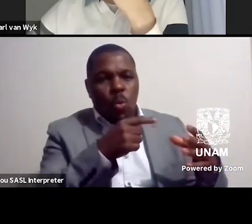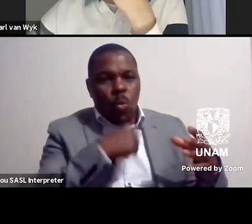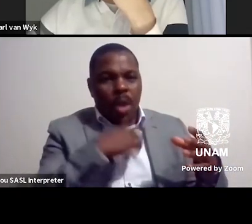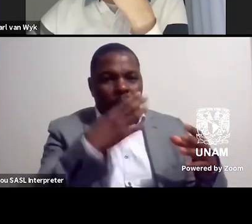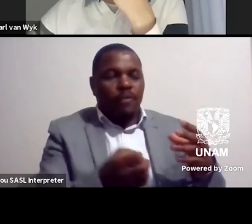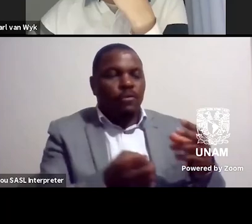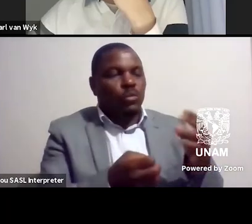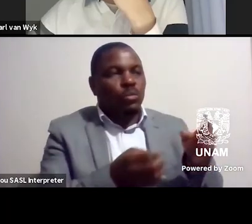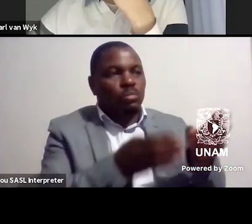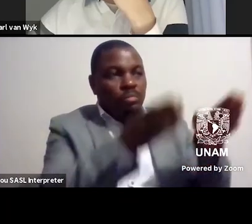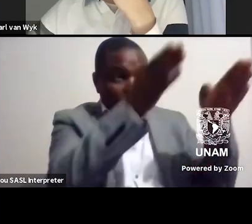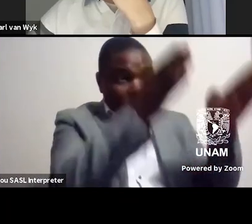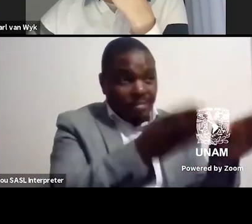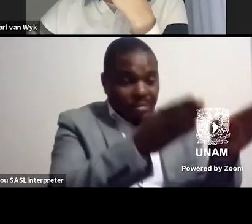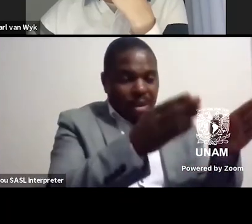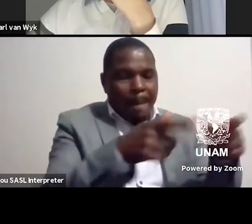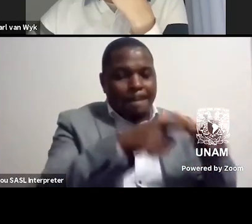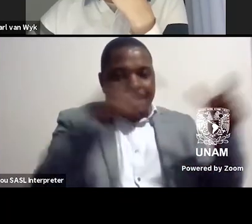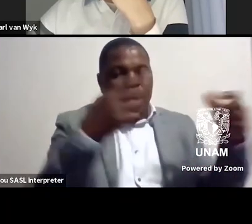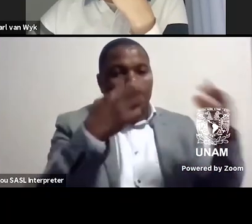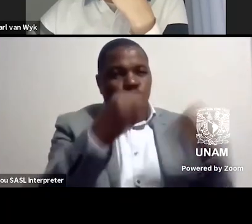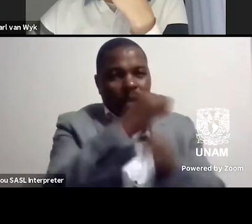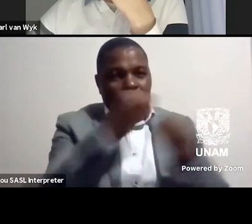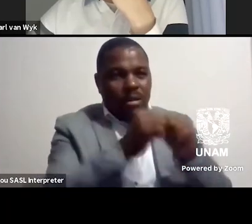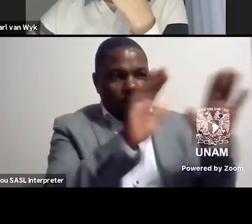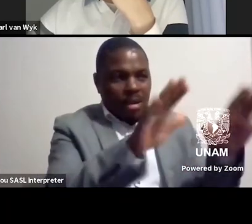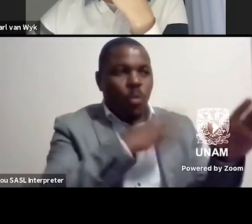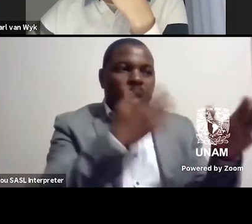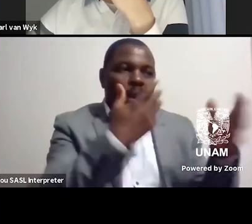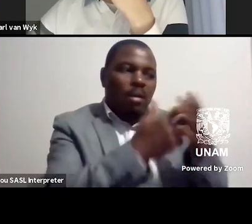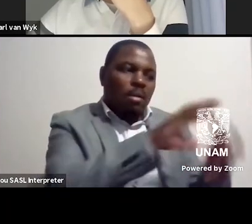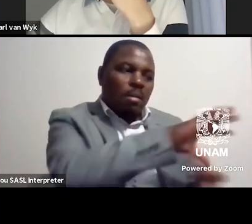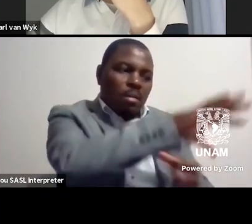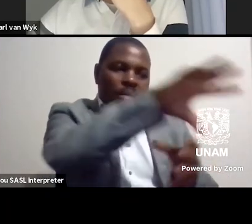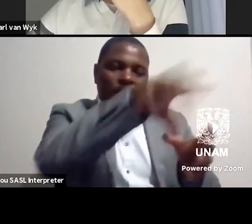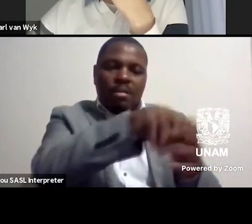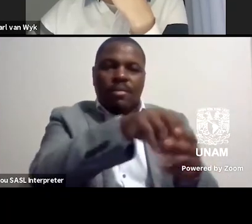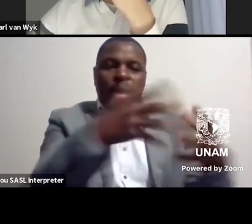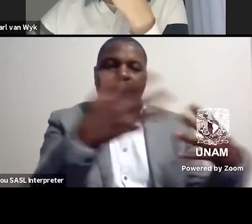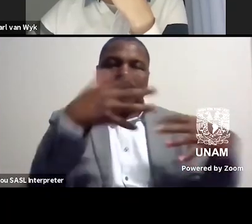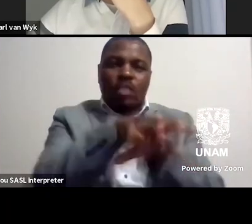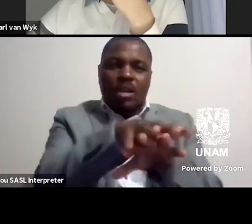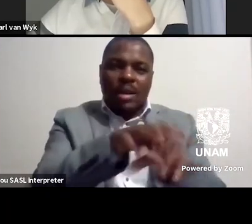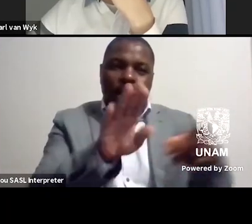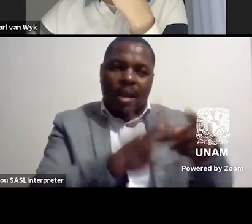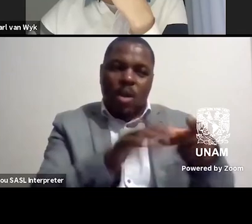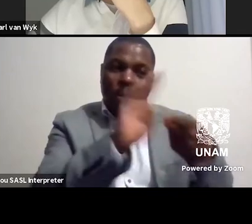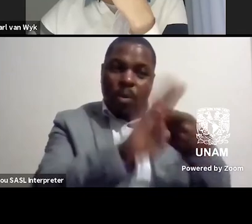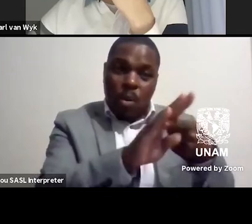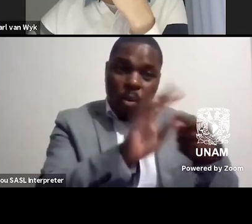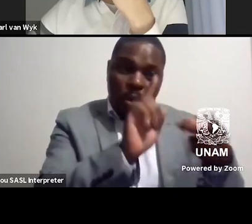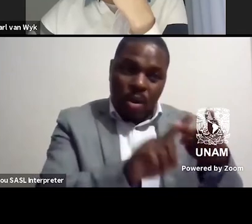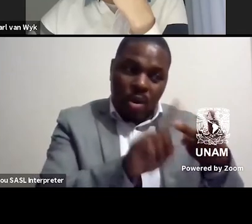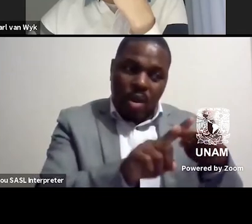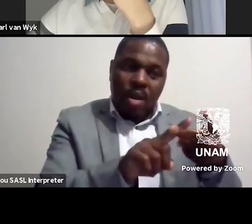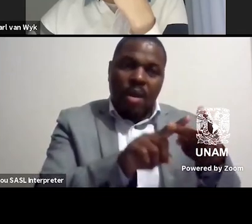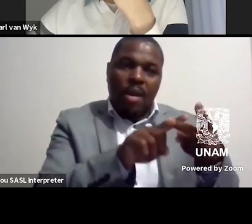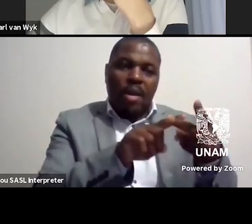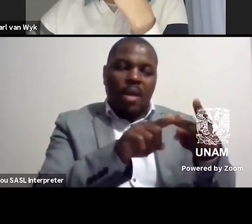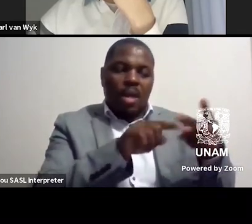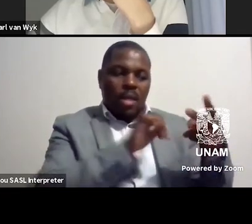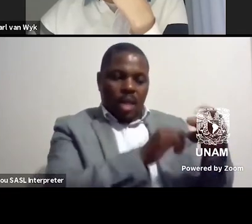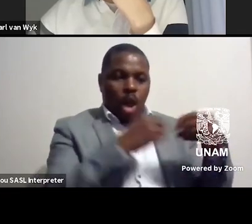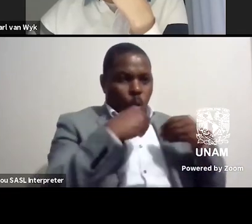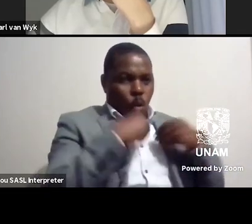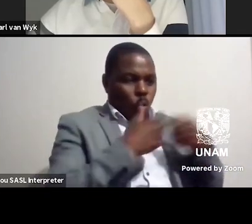one main infrastructure of integration and one infrastructure for their own languages but